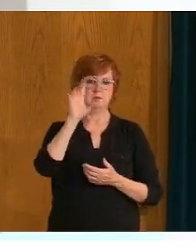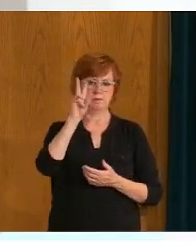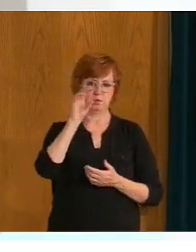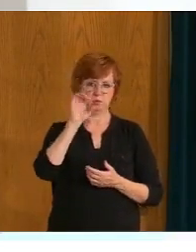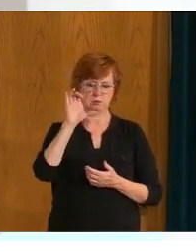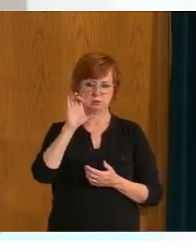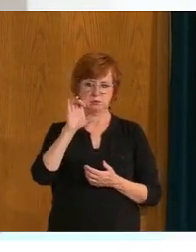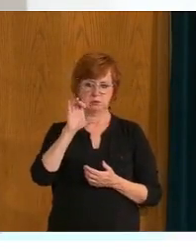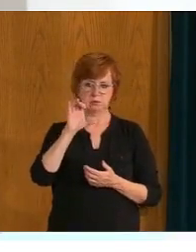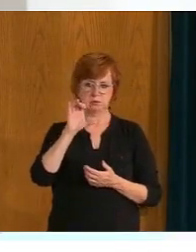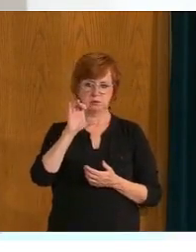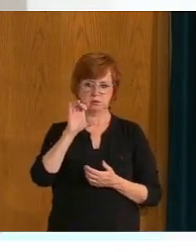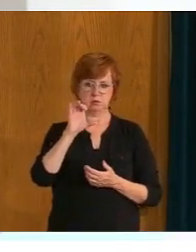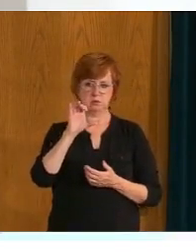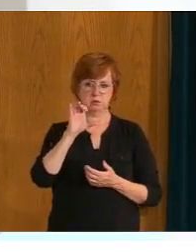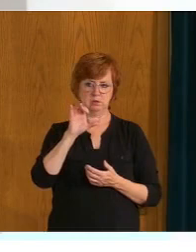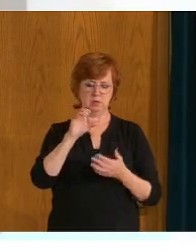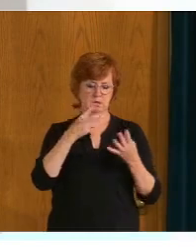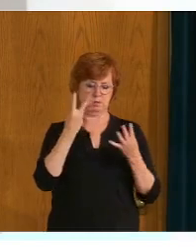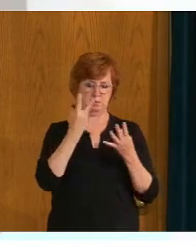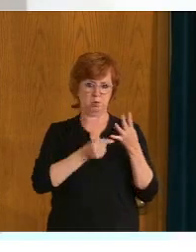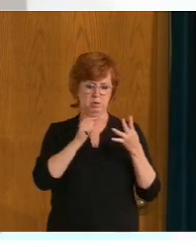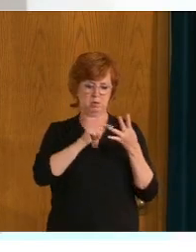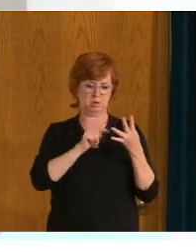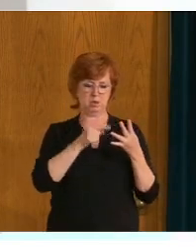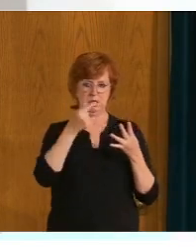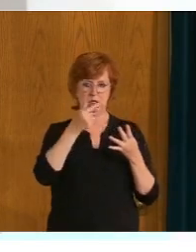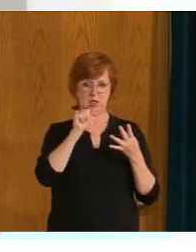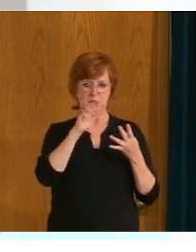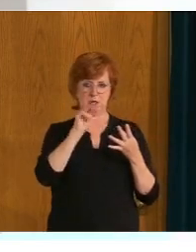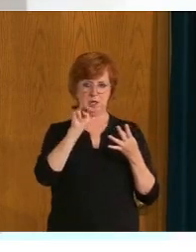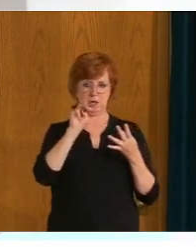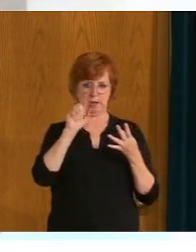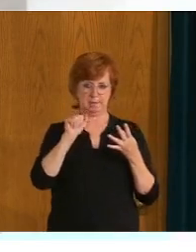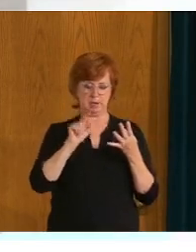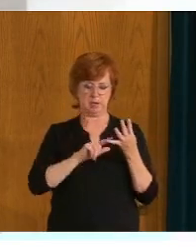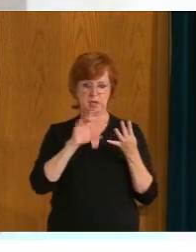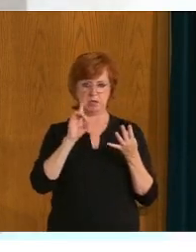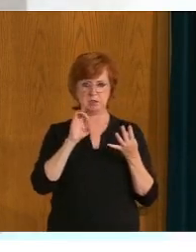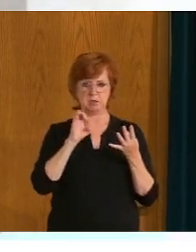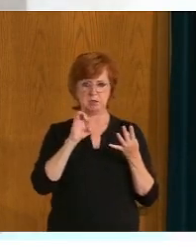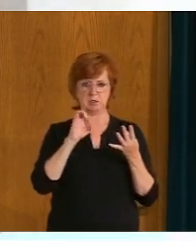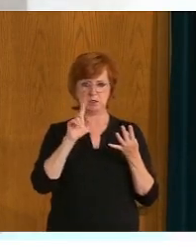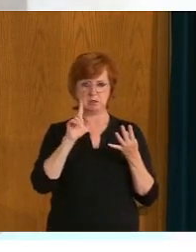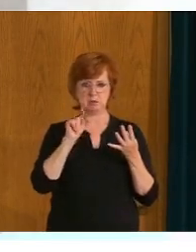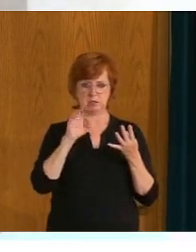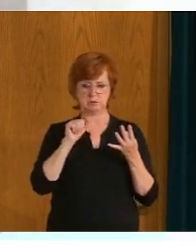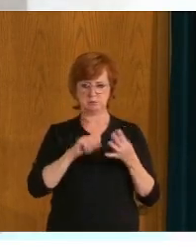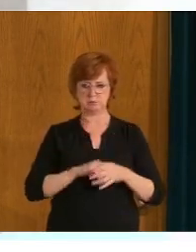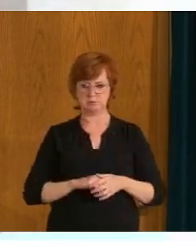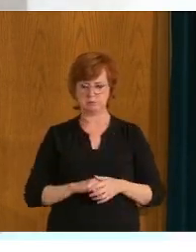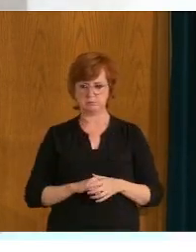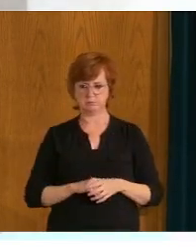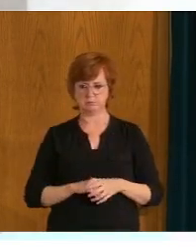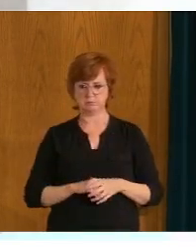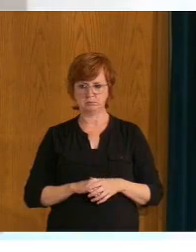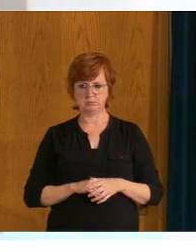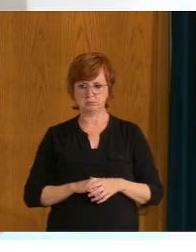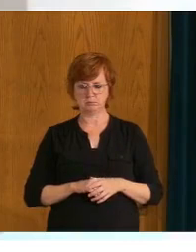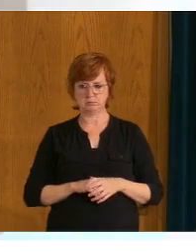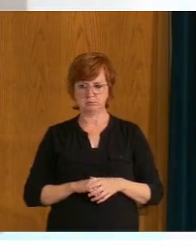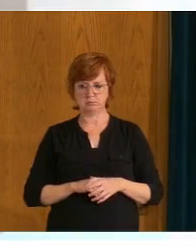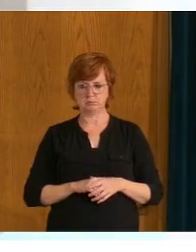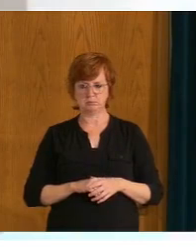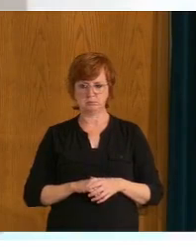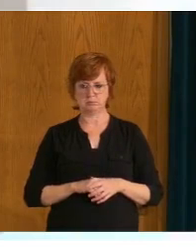um, and the delta variance. And, and I would also like to say further to the comments made by the premier that when we look at our